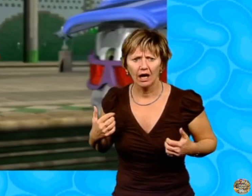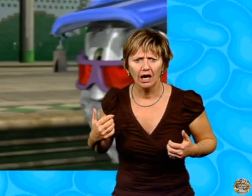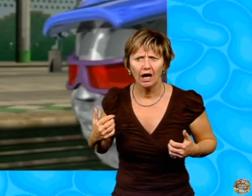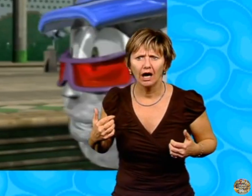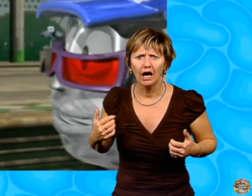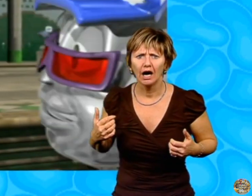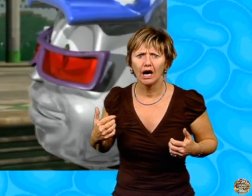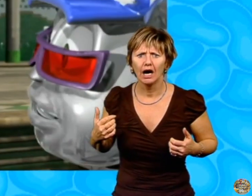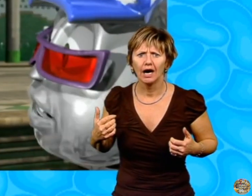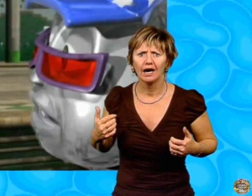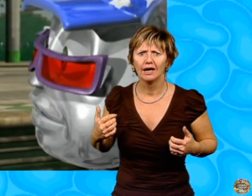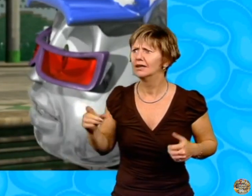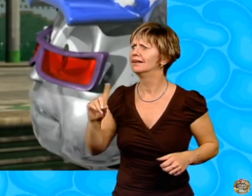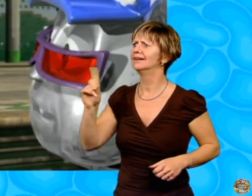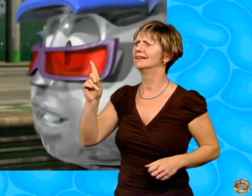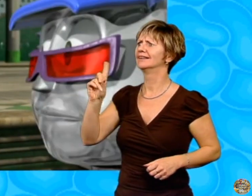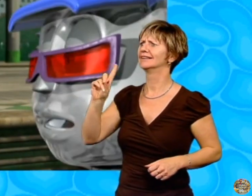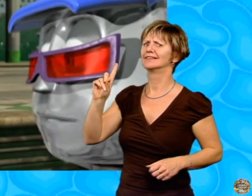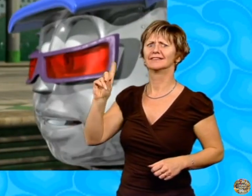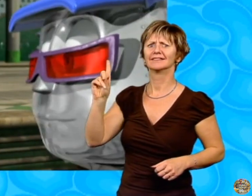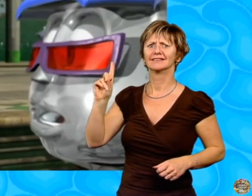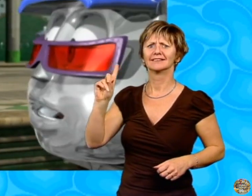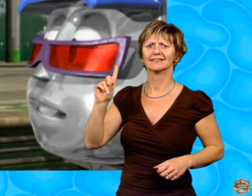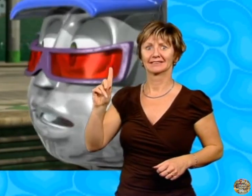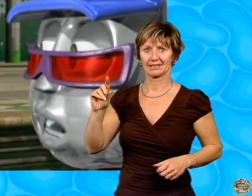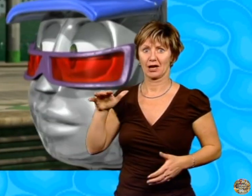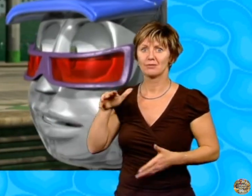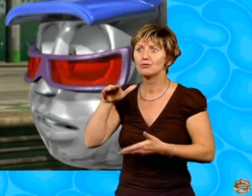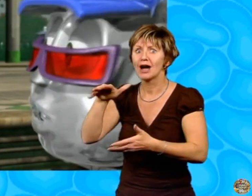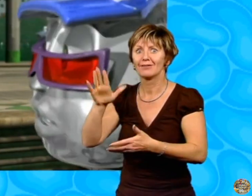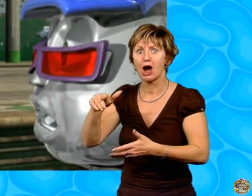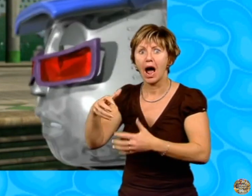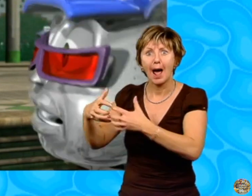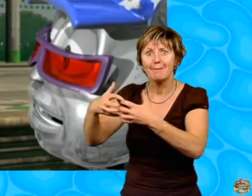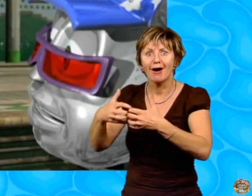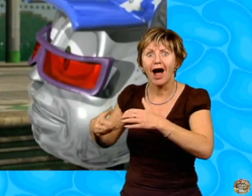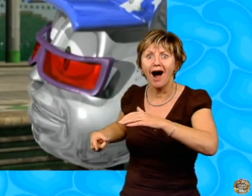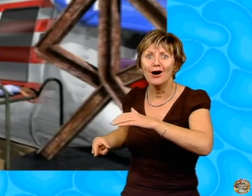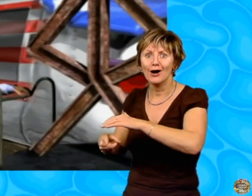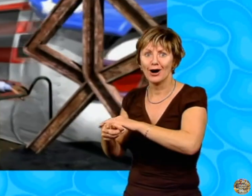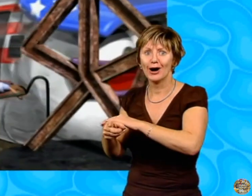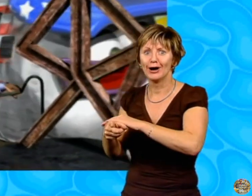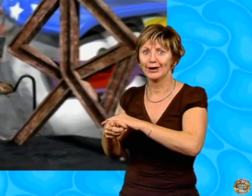What does it look like? This is a present from the American underground. You're gonna love it.